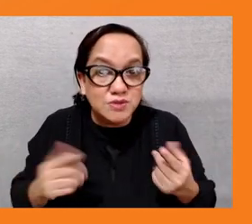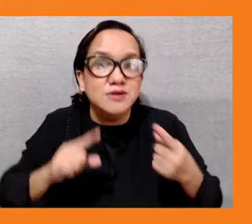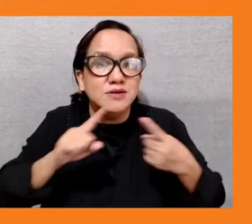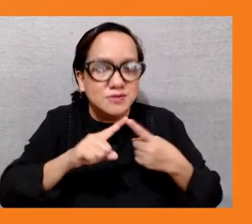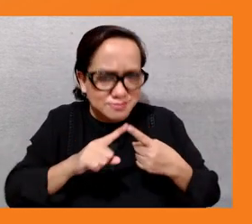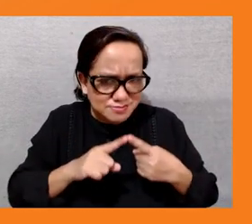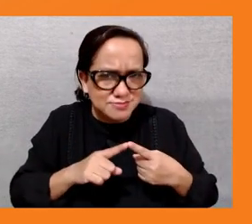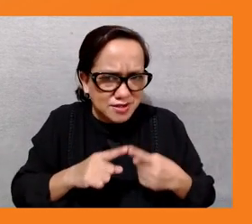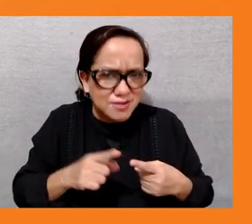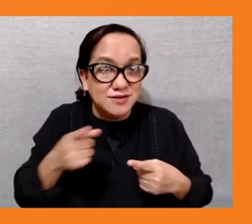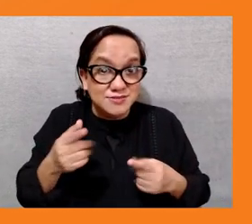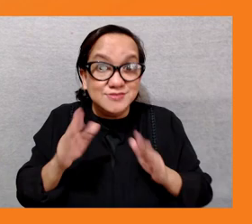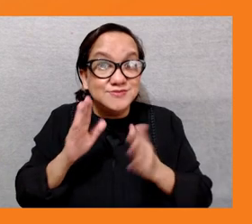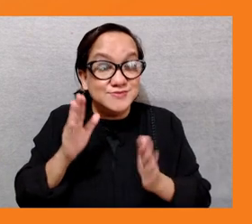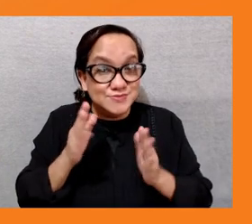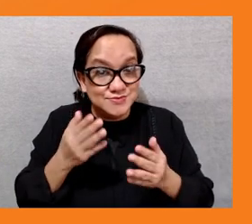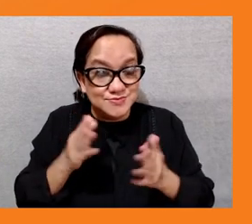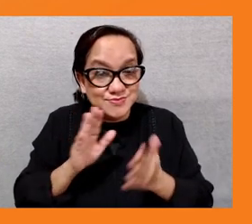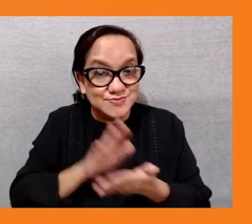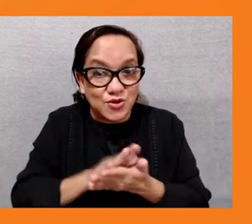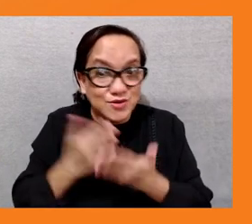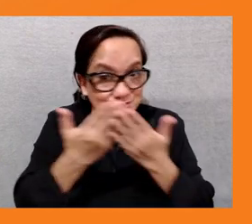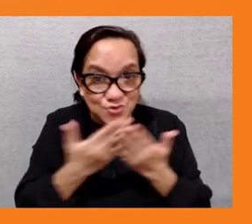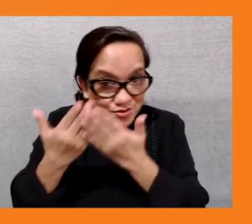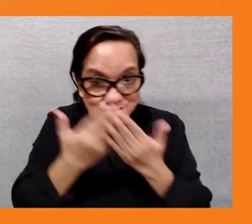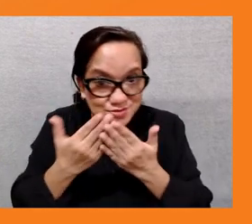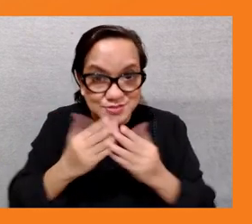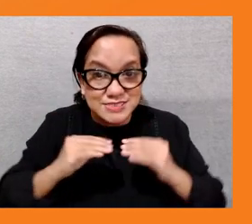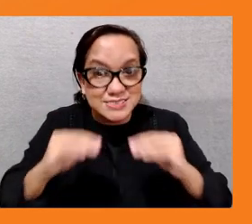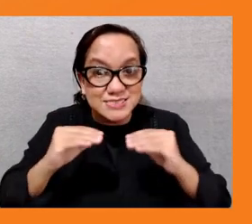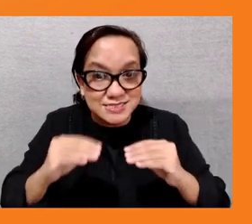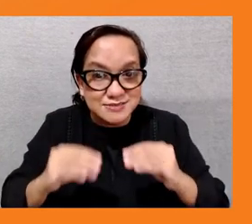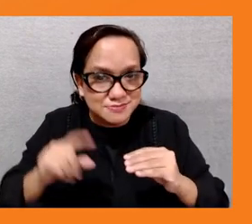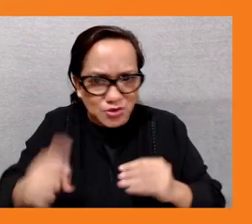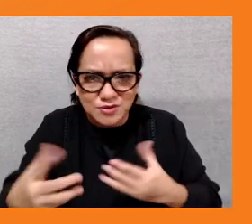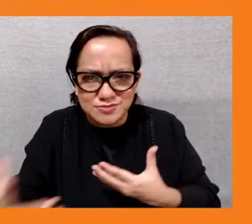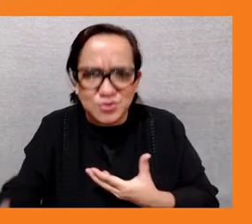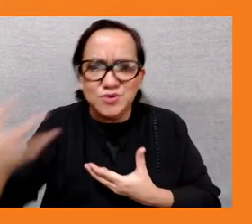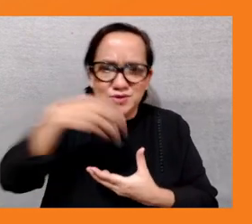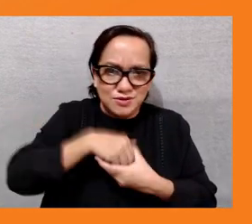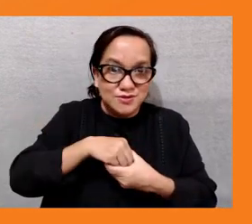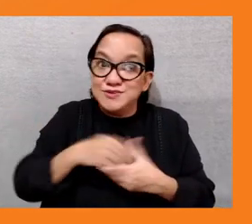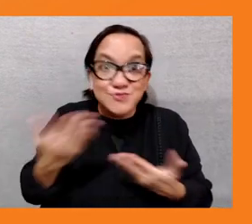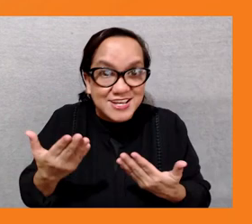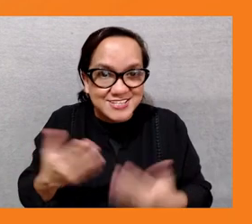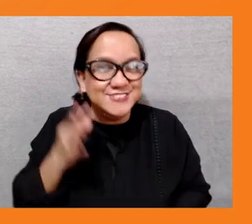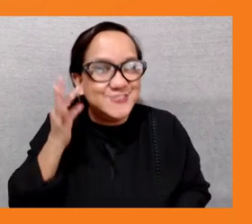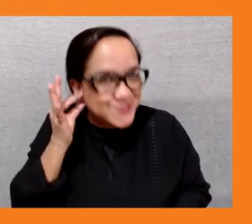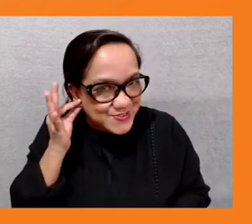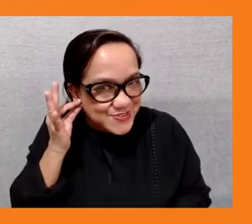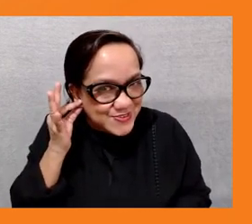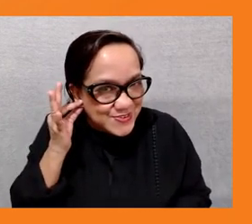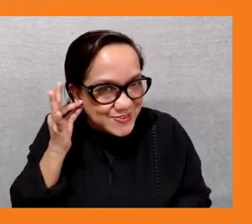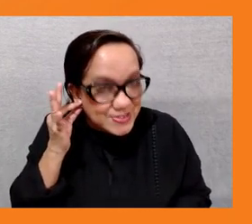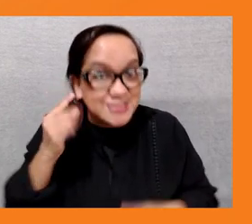important to involve them including girls and children with disabilities in the cca action and advocacy